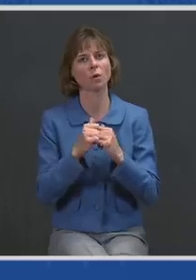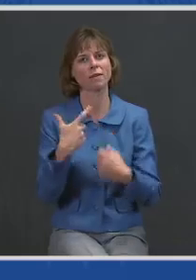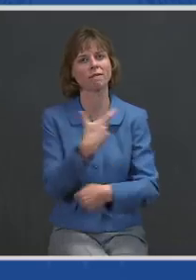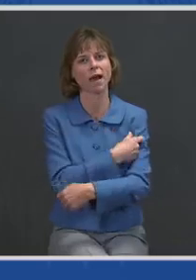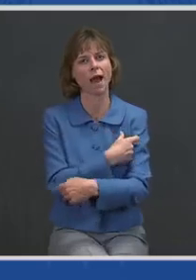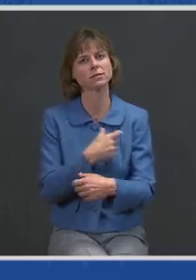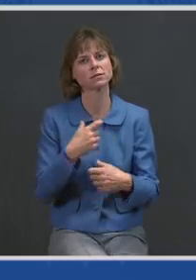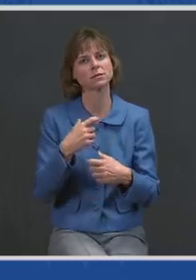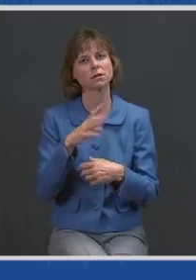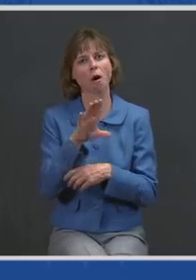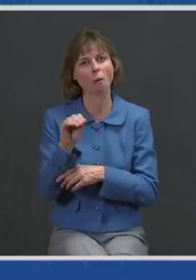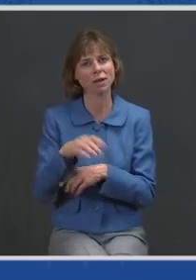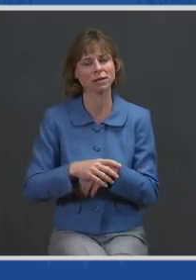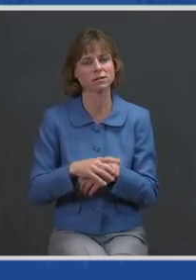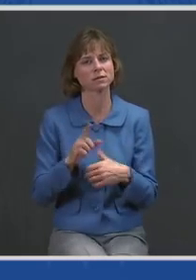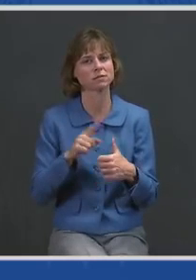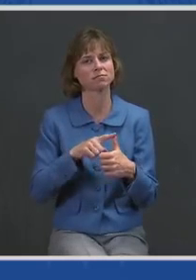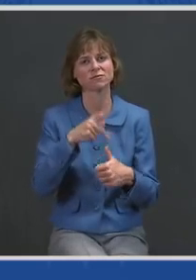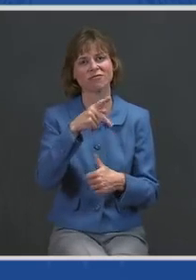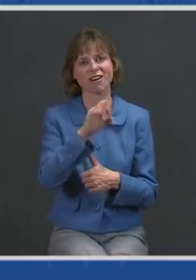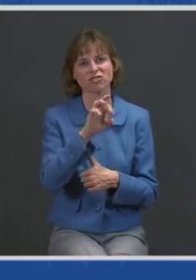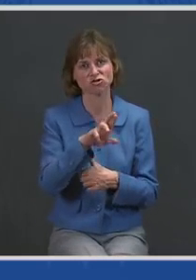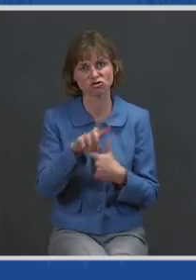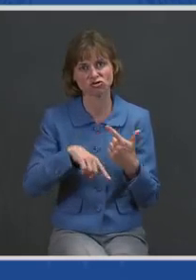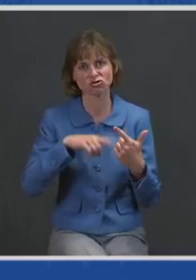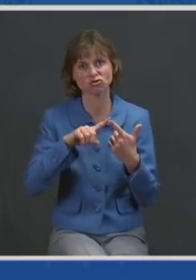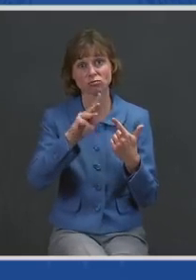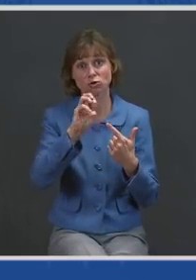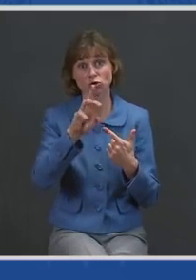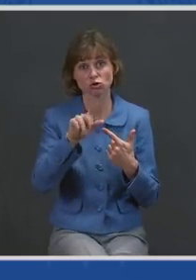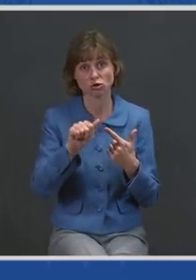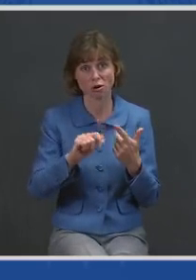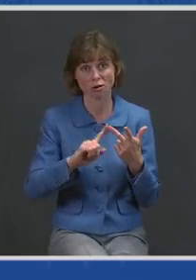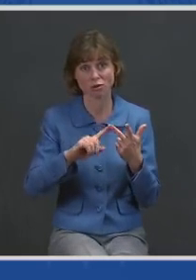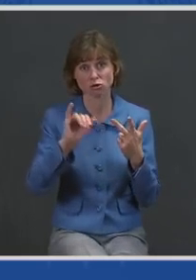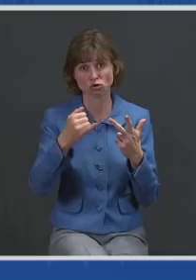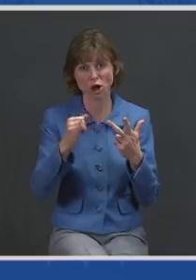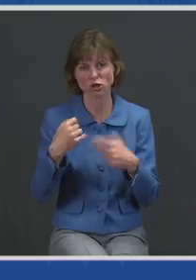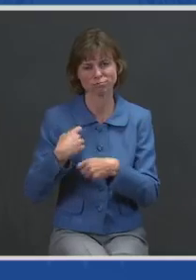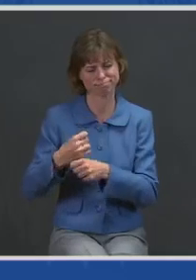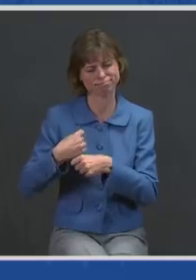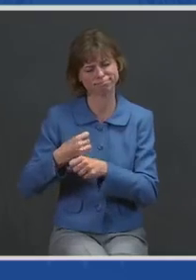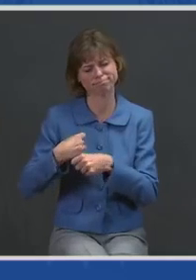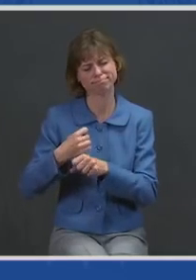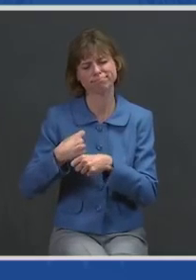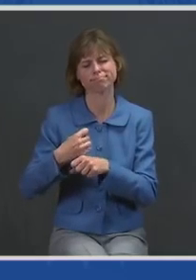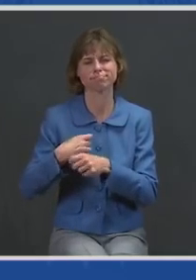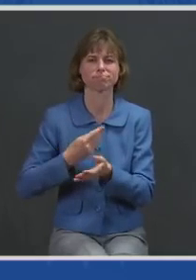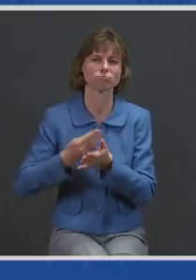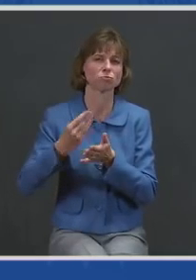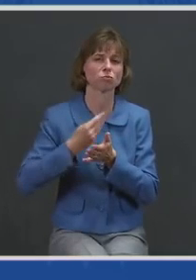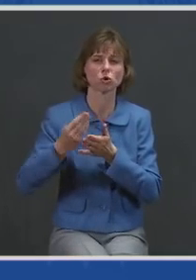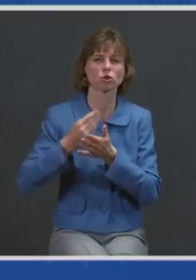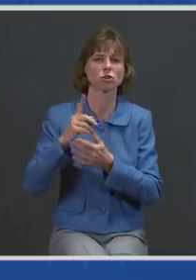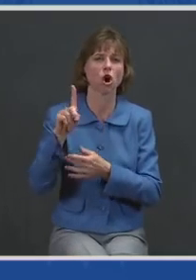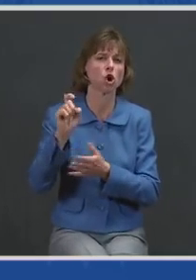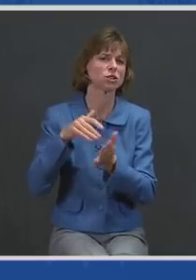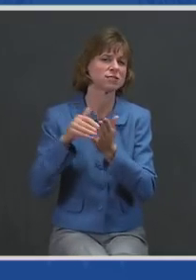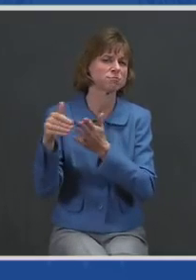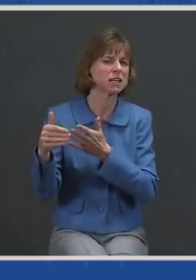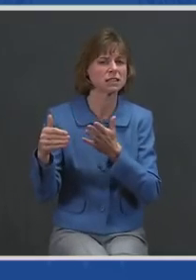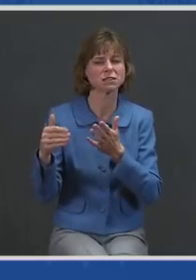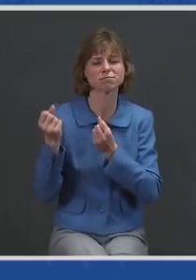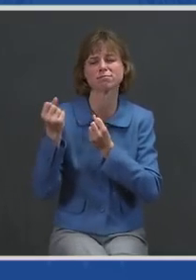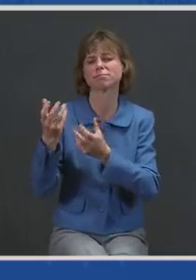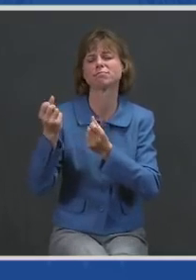Pfizer, Moderna, Johnson & Johnson – to manufacture and purchase hundreds of millions of doses of these